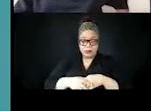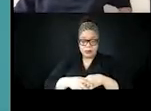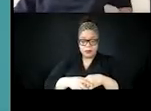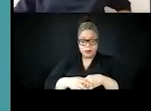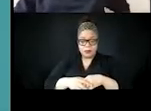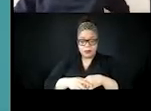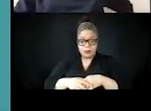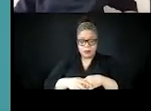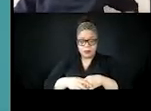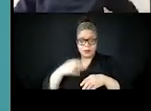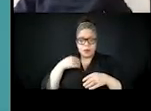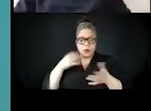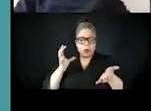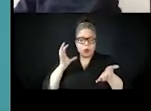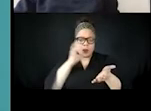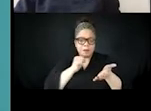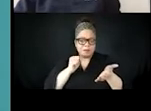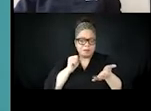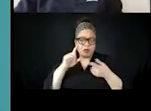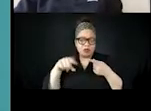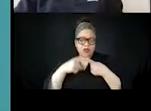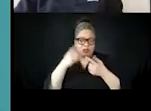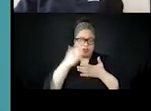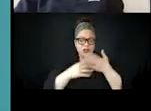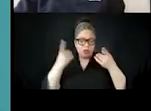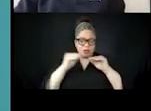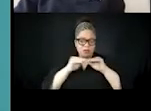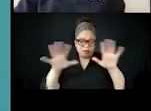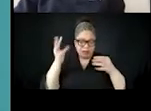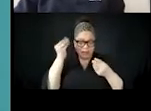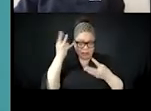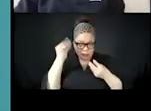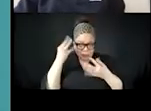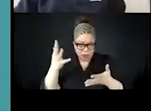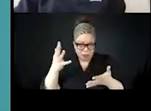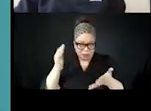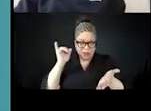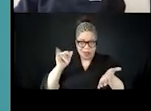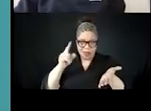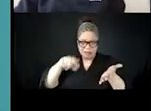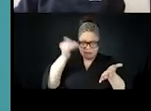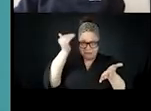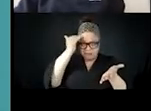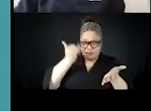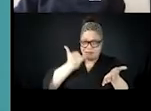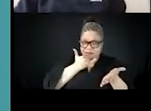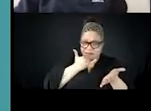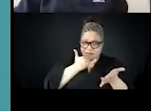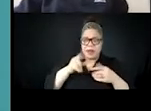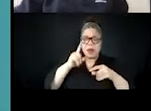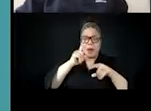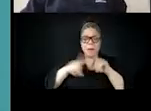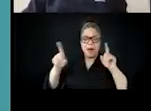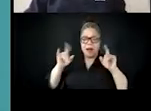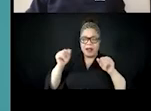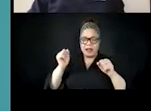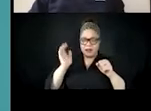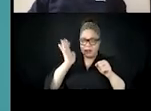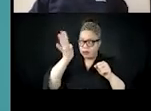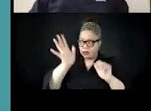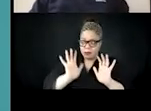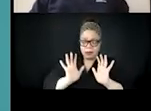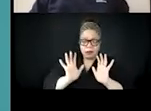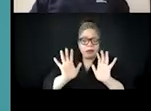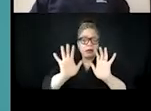it's to further along or push their agenda. That's absolutely correct. Information that's deliberately